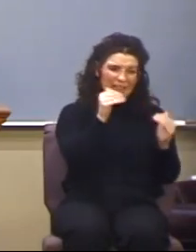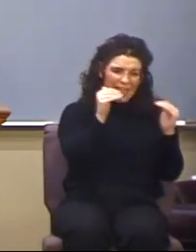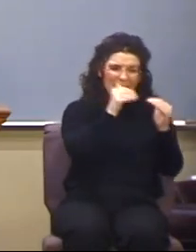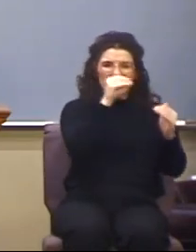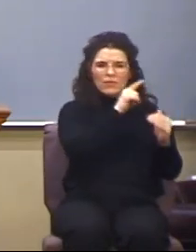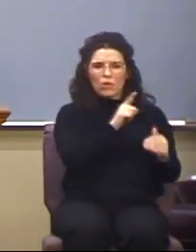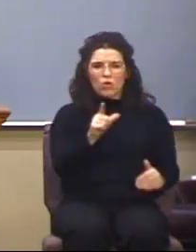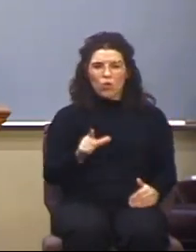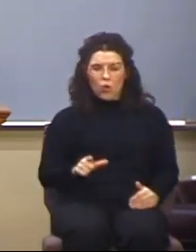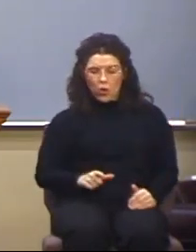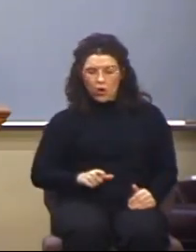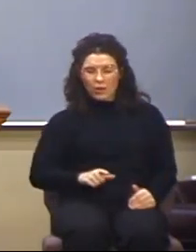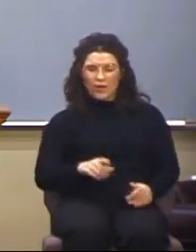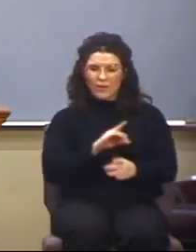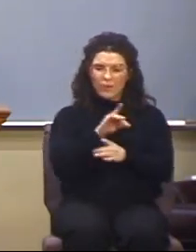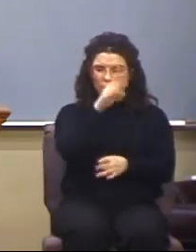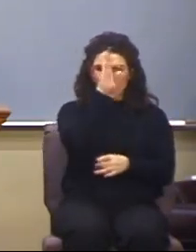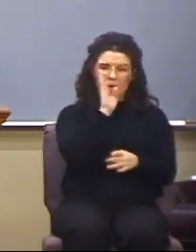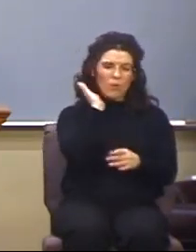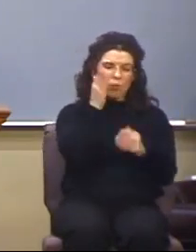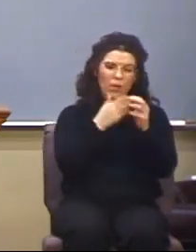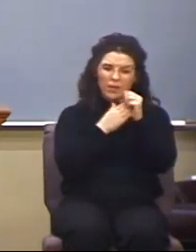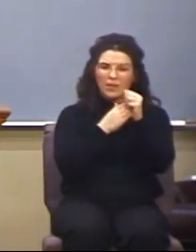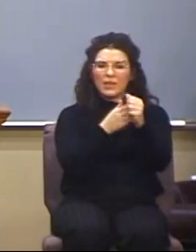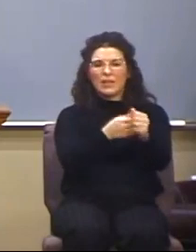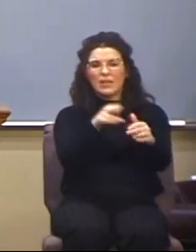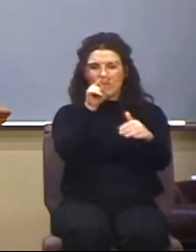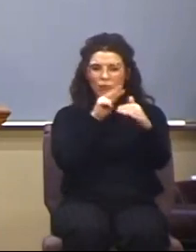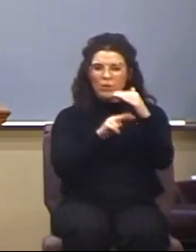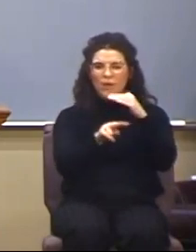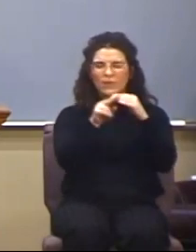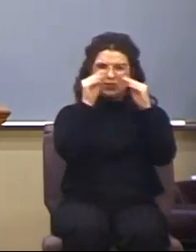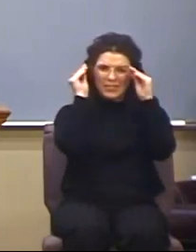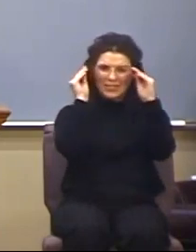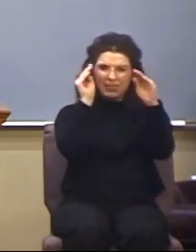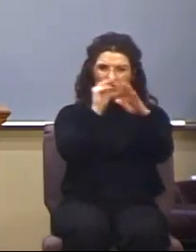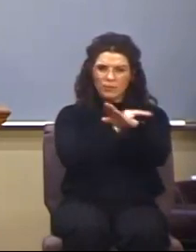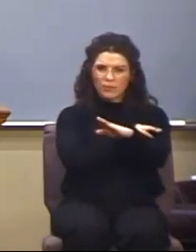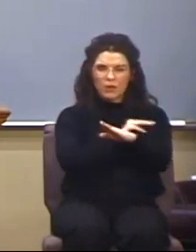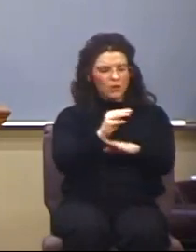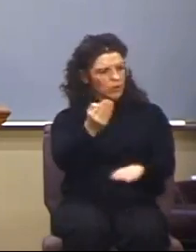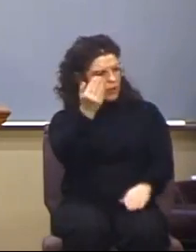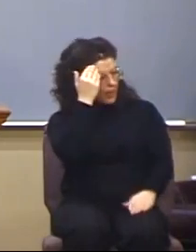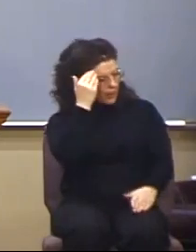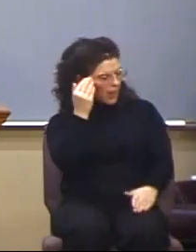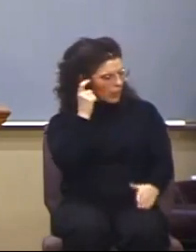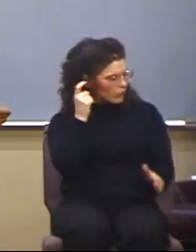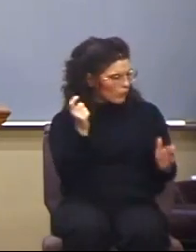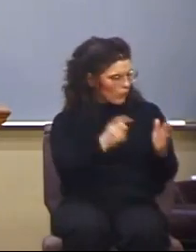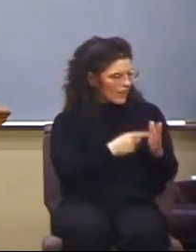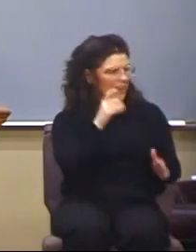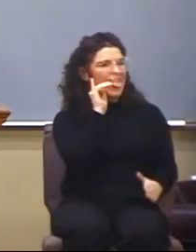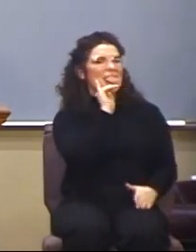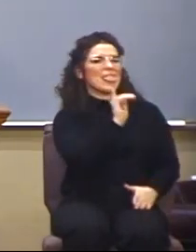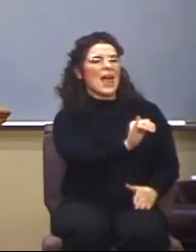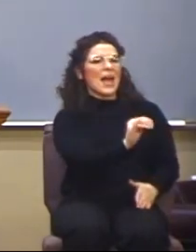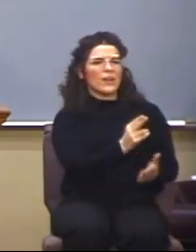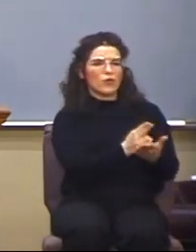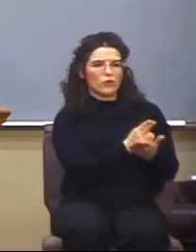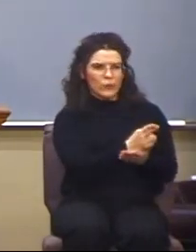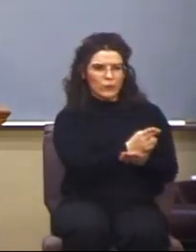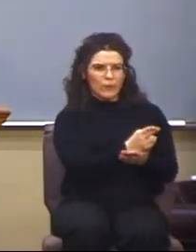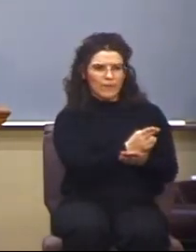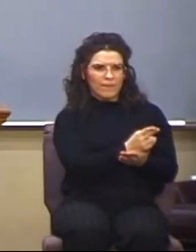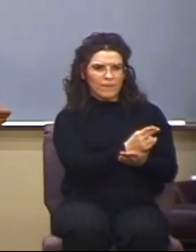and the teaching ministries of various men to acknowledge that truth. The spirit of